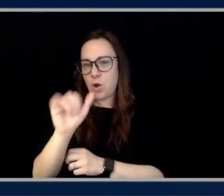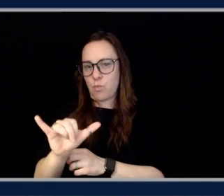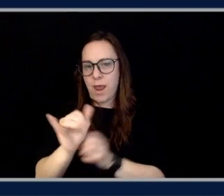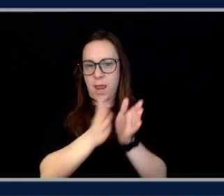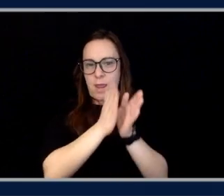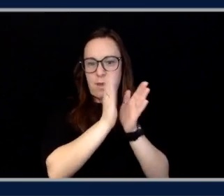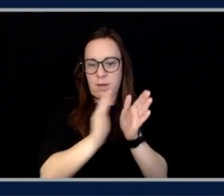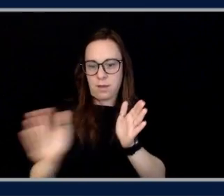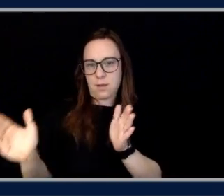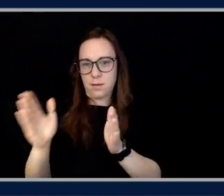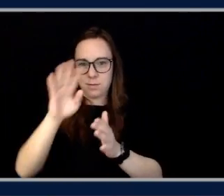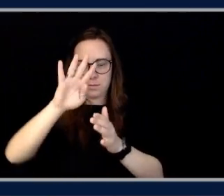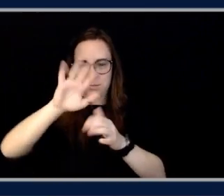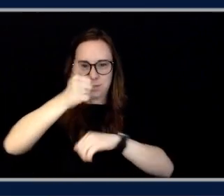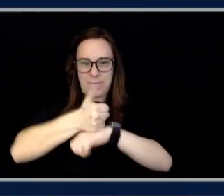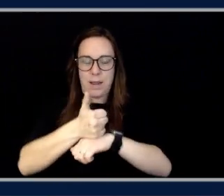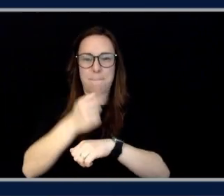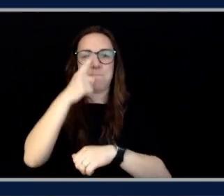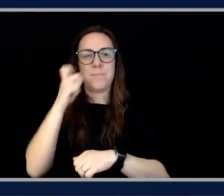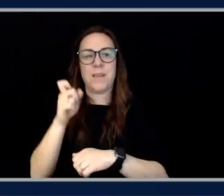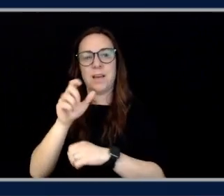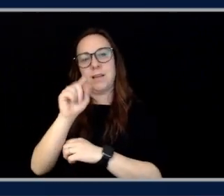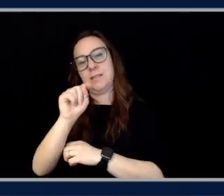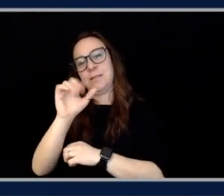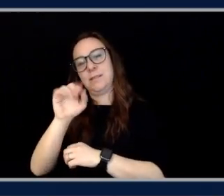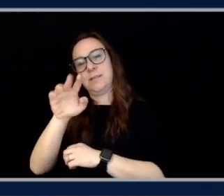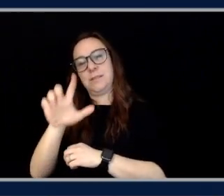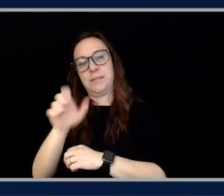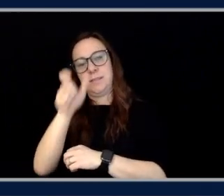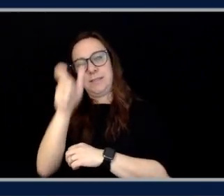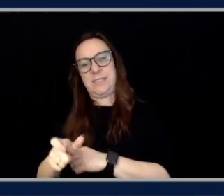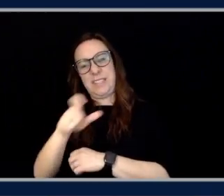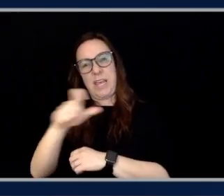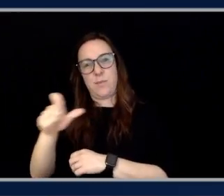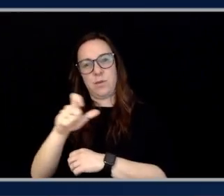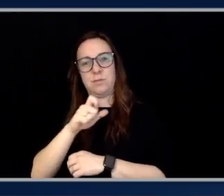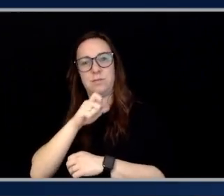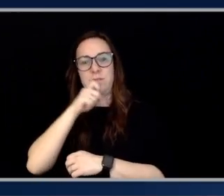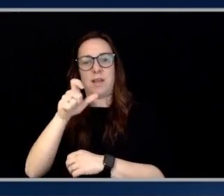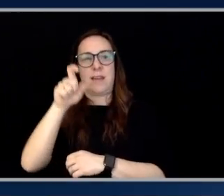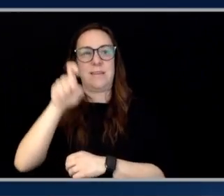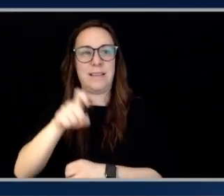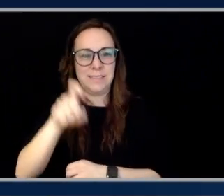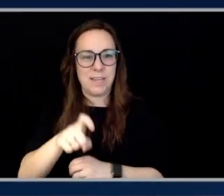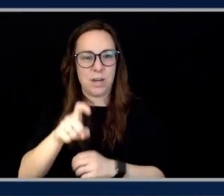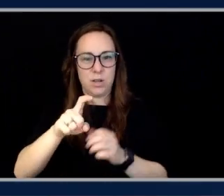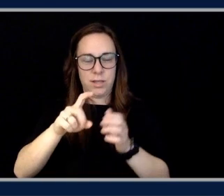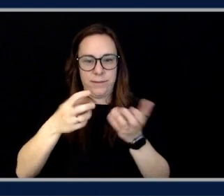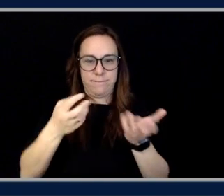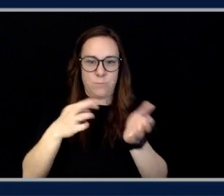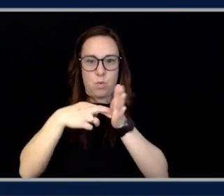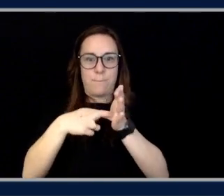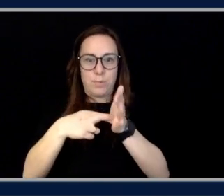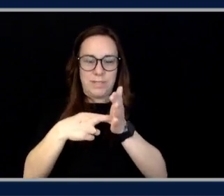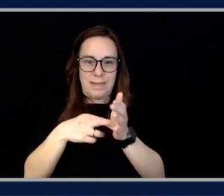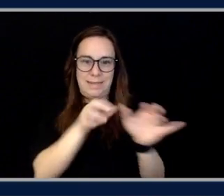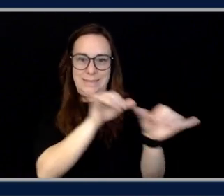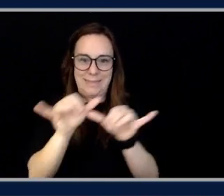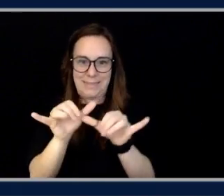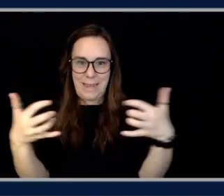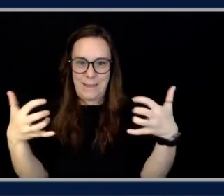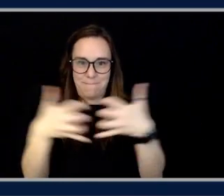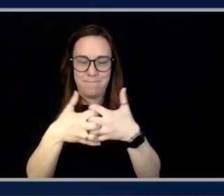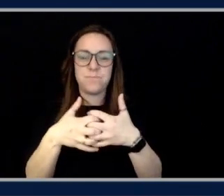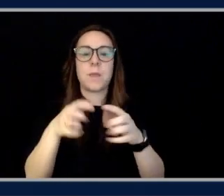table is not necessarily directly, directly, easily represented in a JSON document, right? That's like generally I'd say more of a CSV